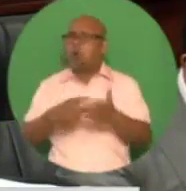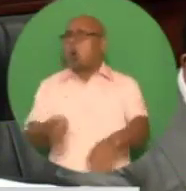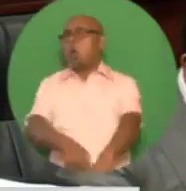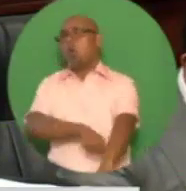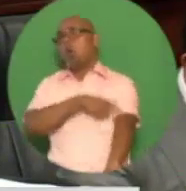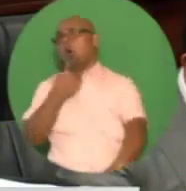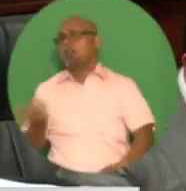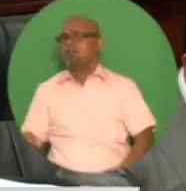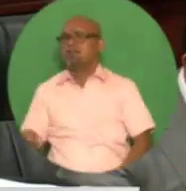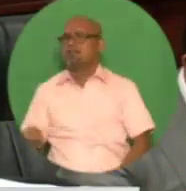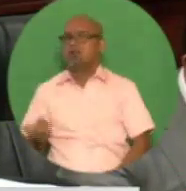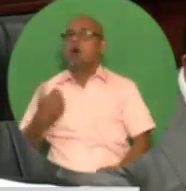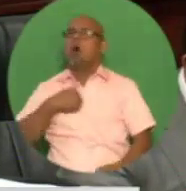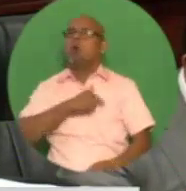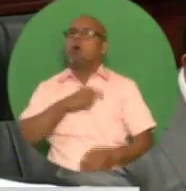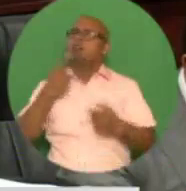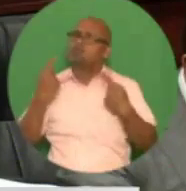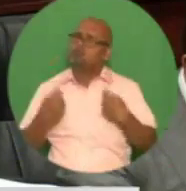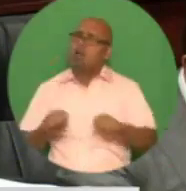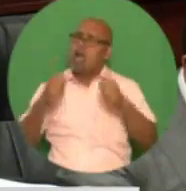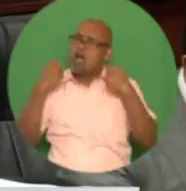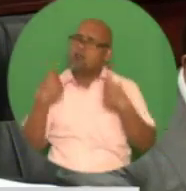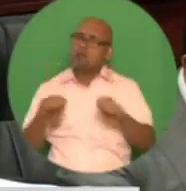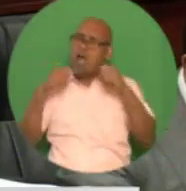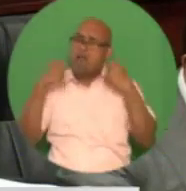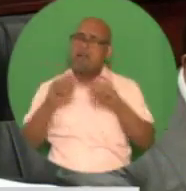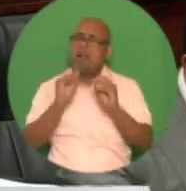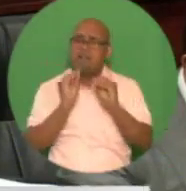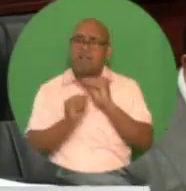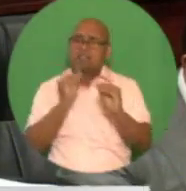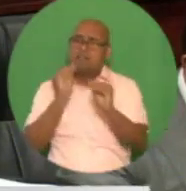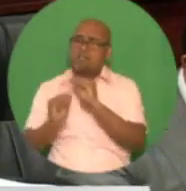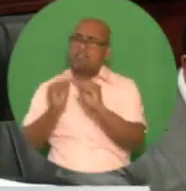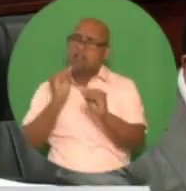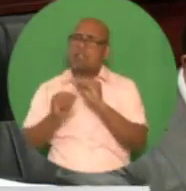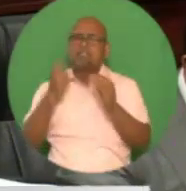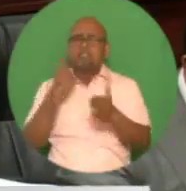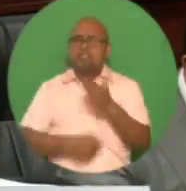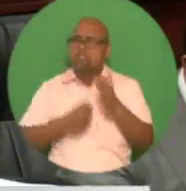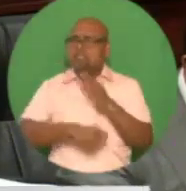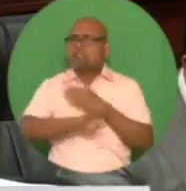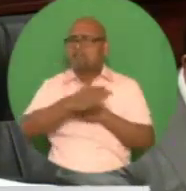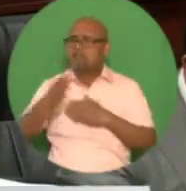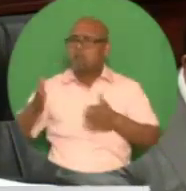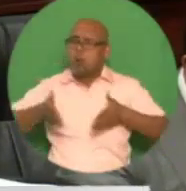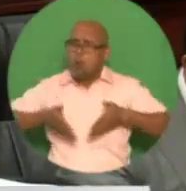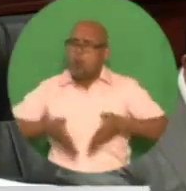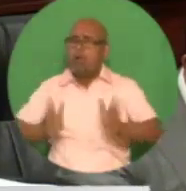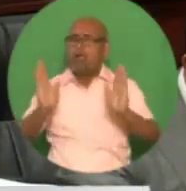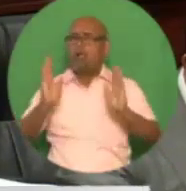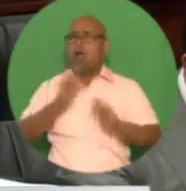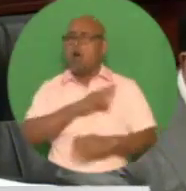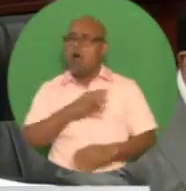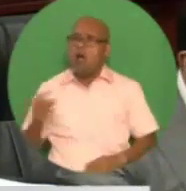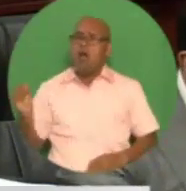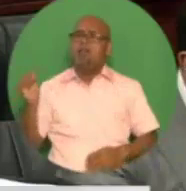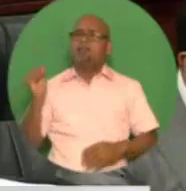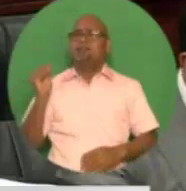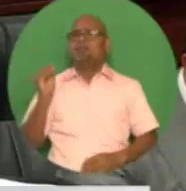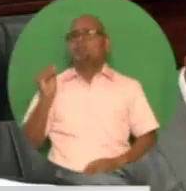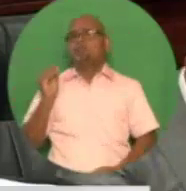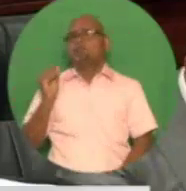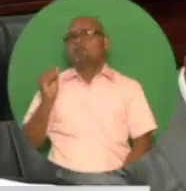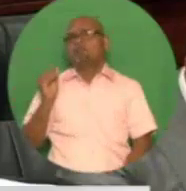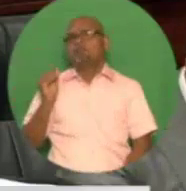substantial and significant progress in reforming the taxation system for improving domestic revenues. We did so as a country